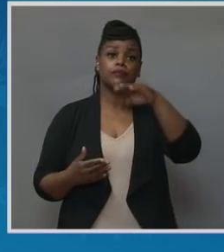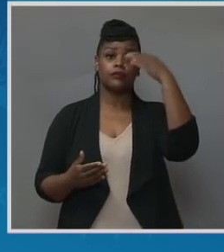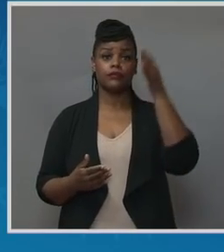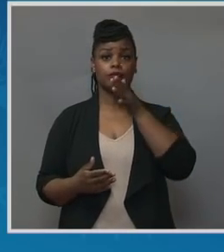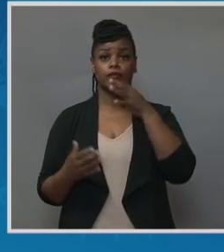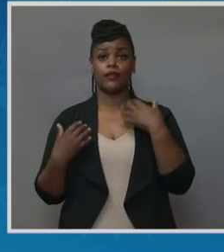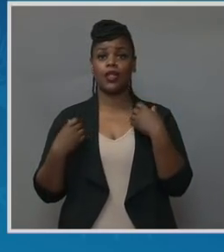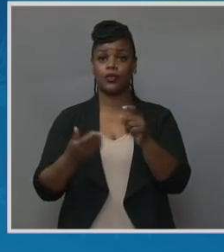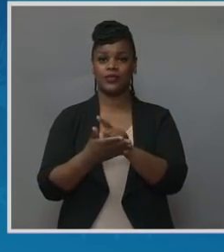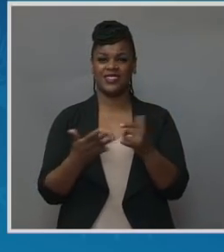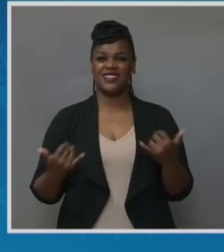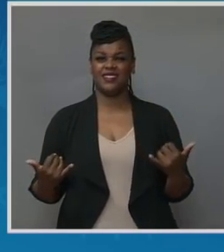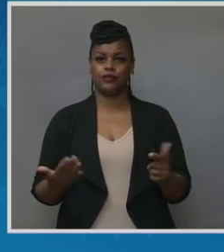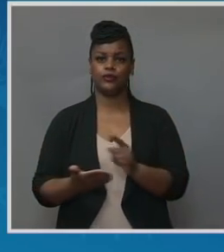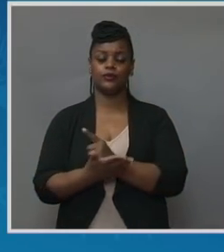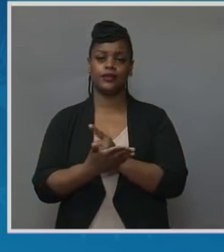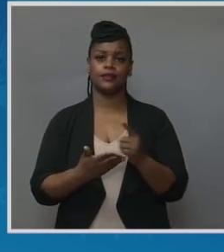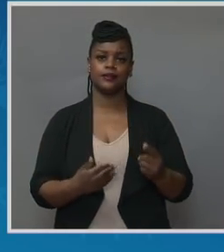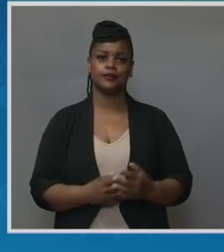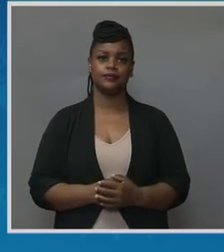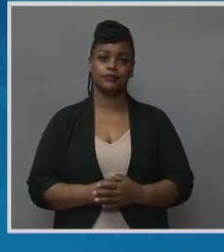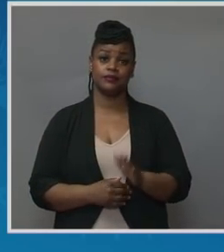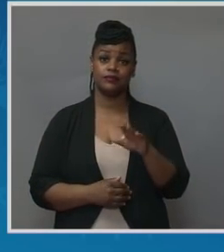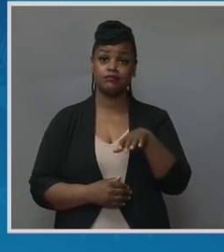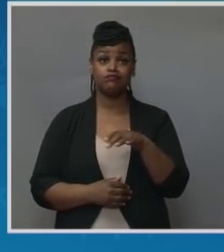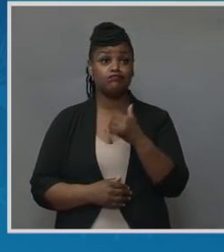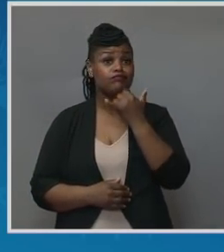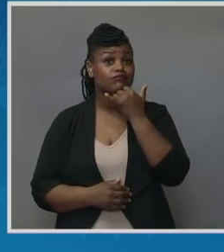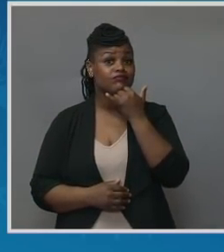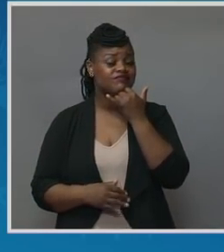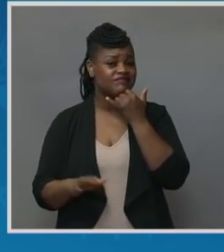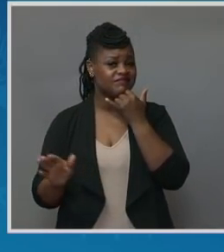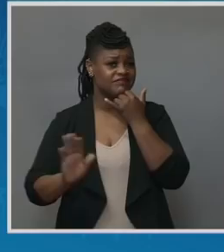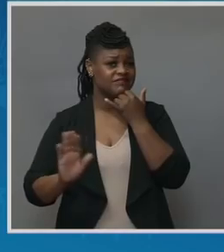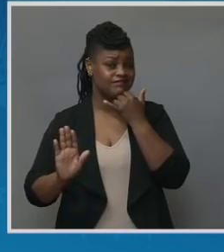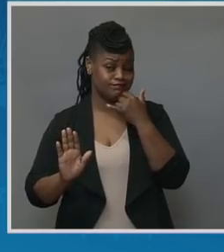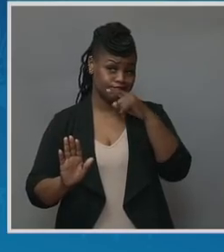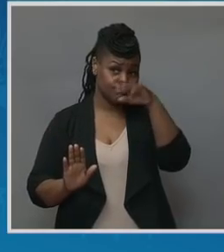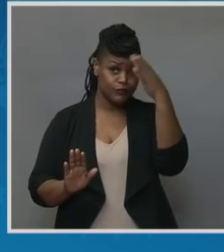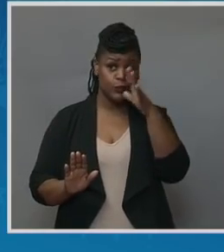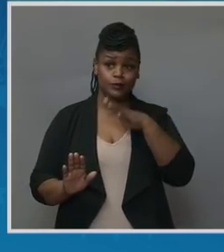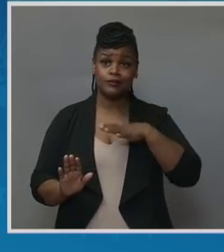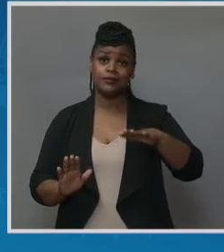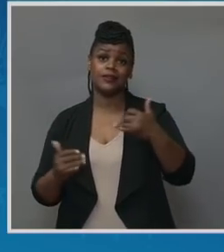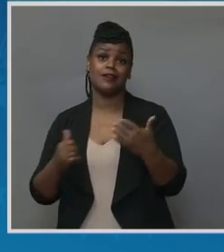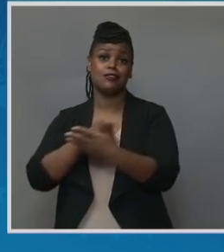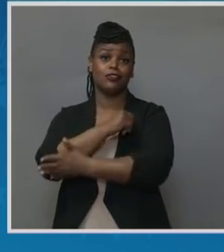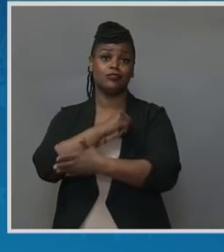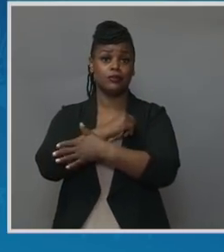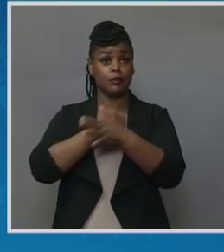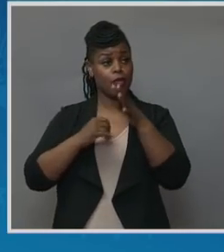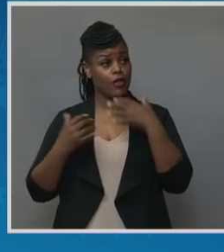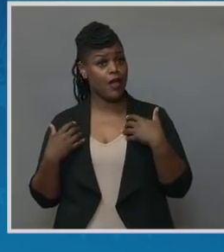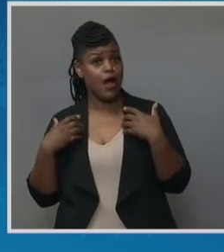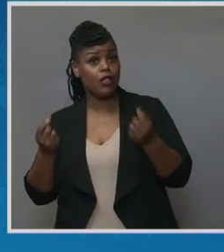And make no mistake, black women in our country are facing a maternal health crisis.